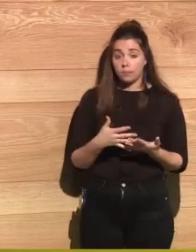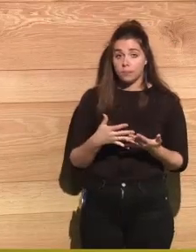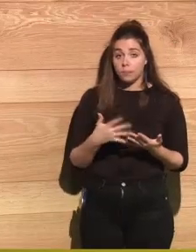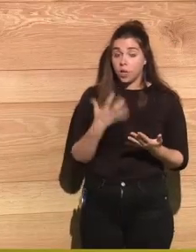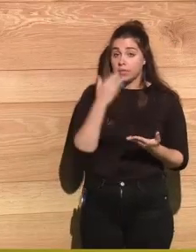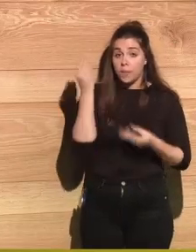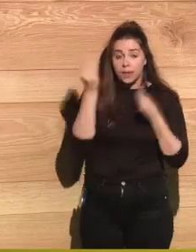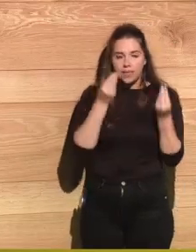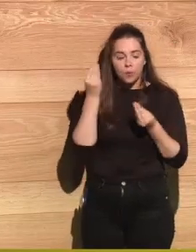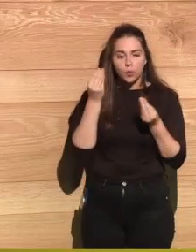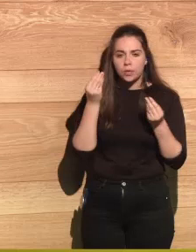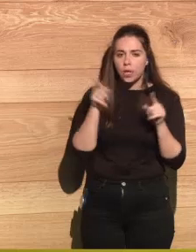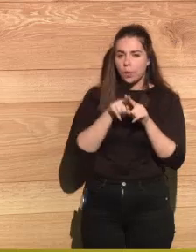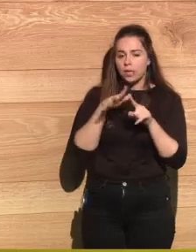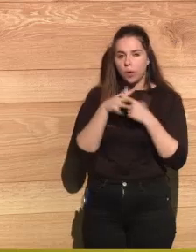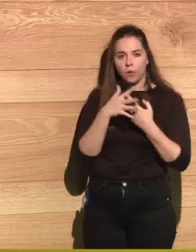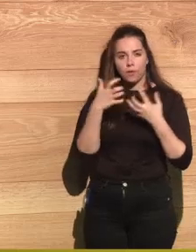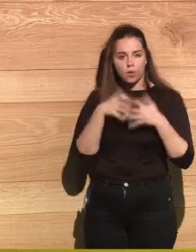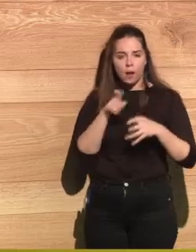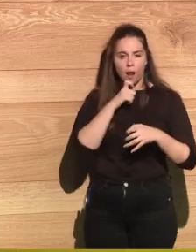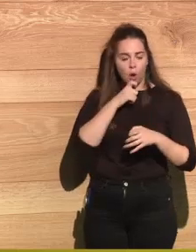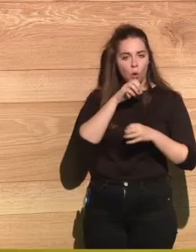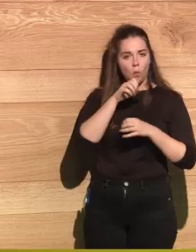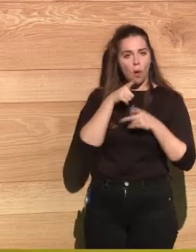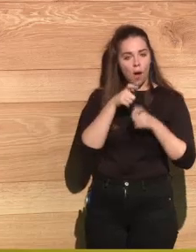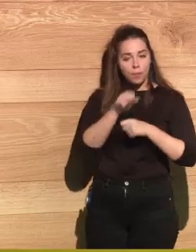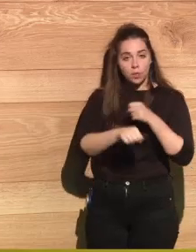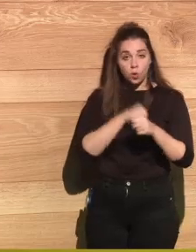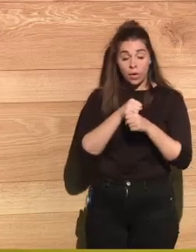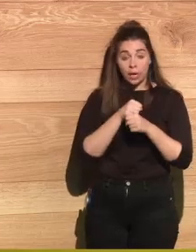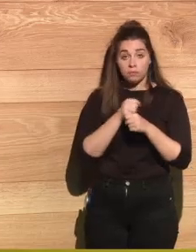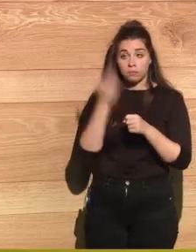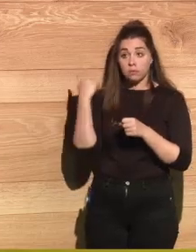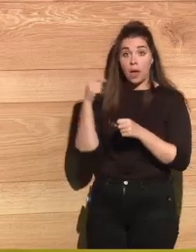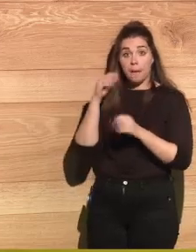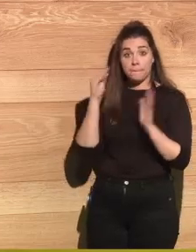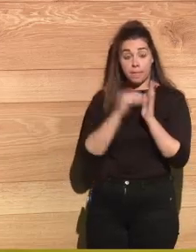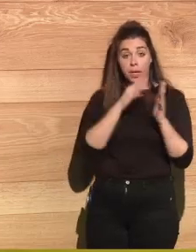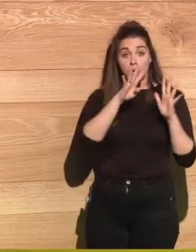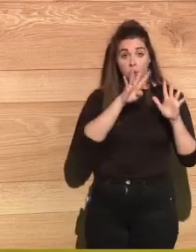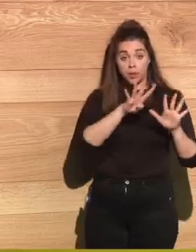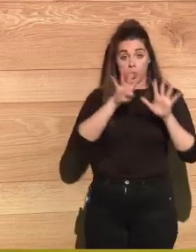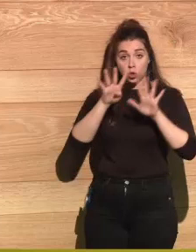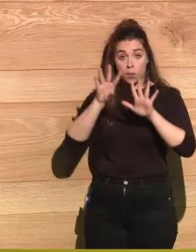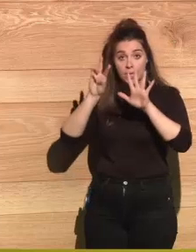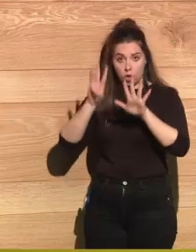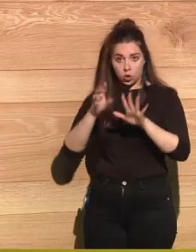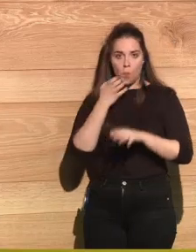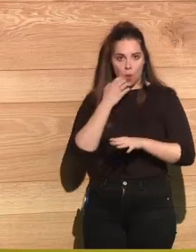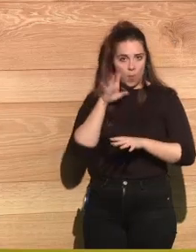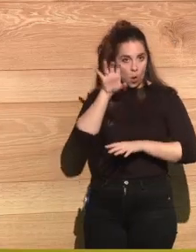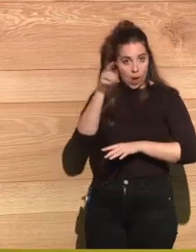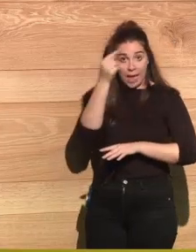happening. Because if we think about how nuclear weapons work, in 1998, for example,